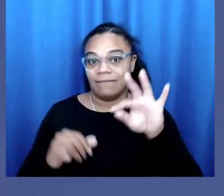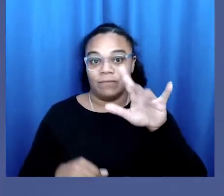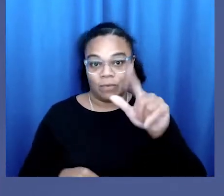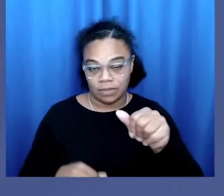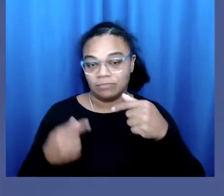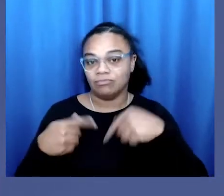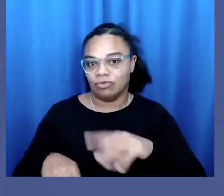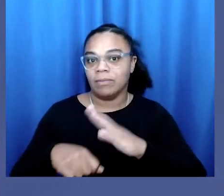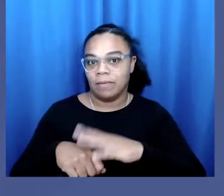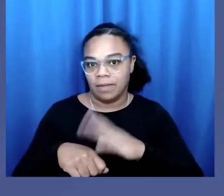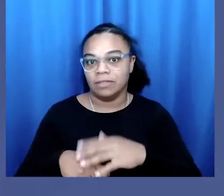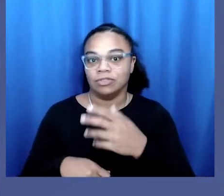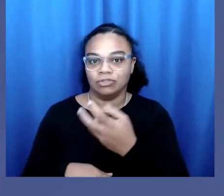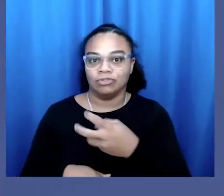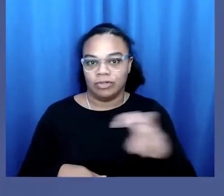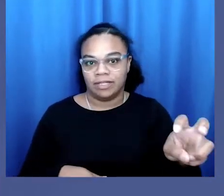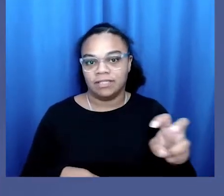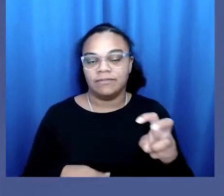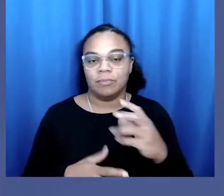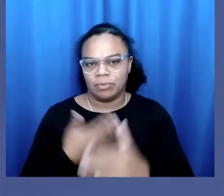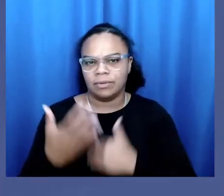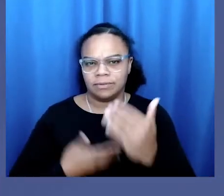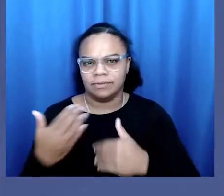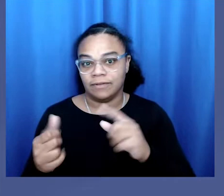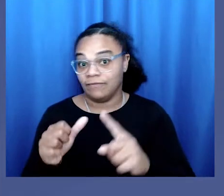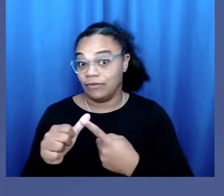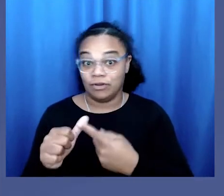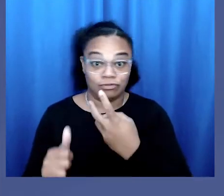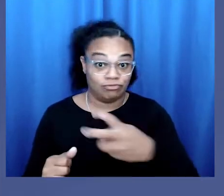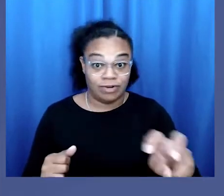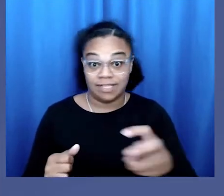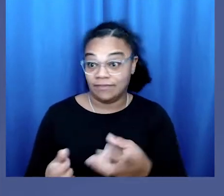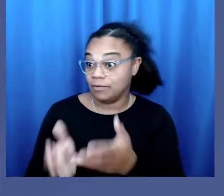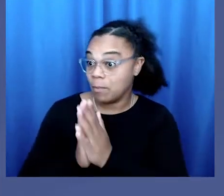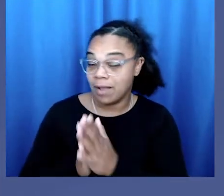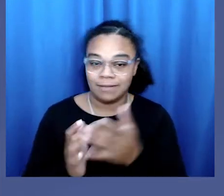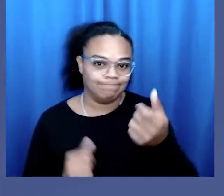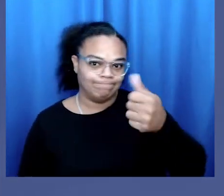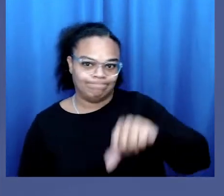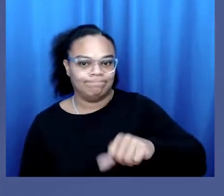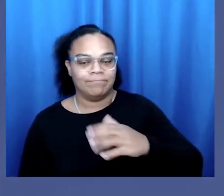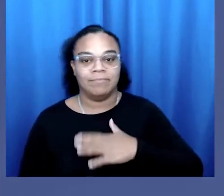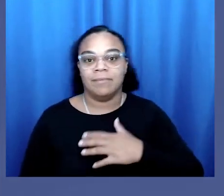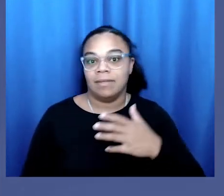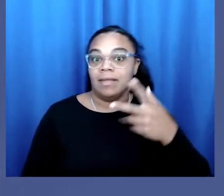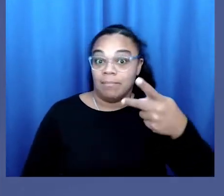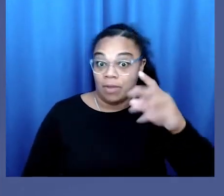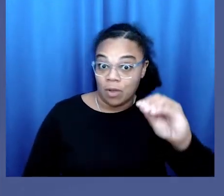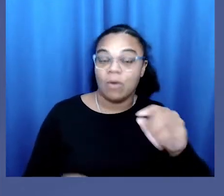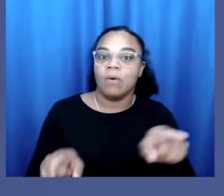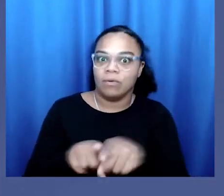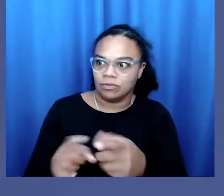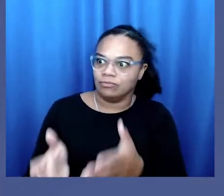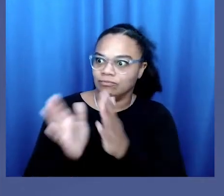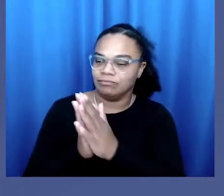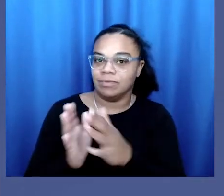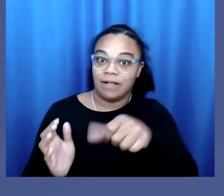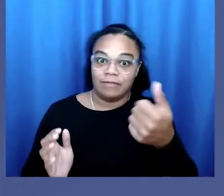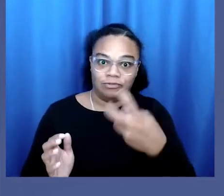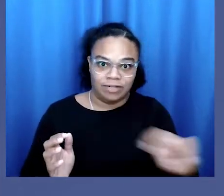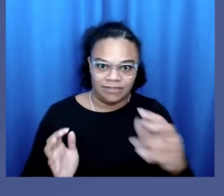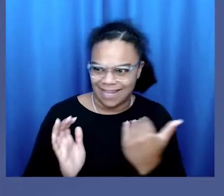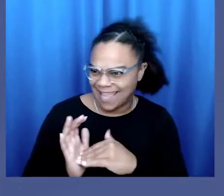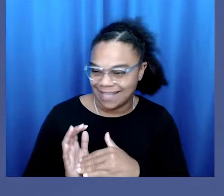stay in Florida while a probation transfer is put in. This first transfer is denied. My probation officer then puts another transfer through,